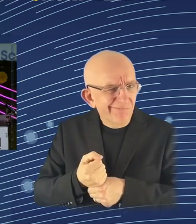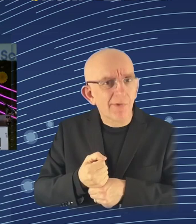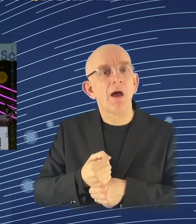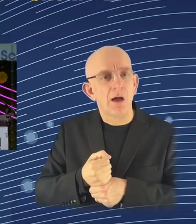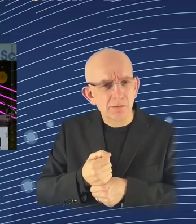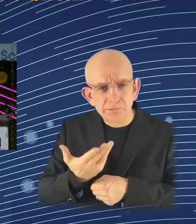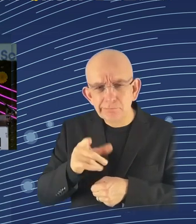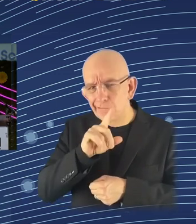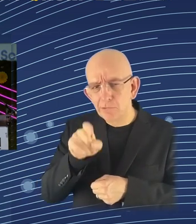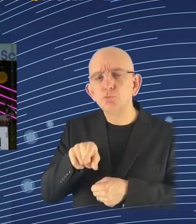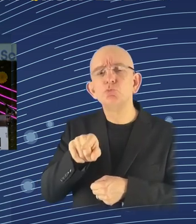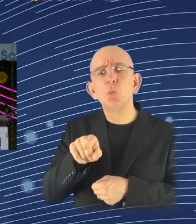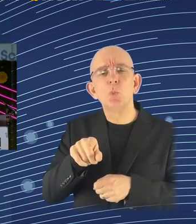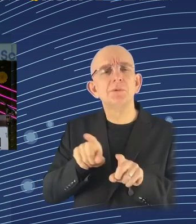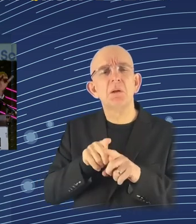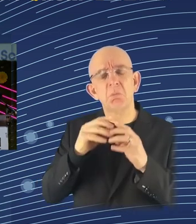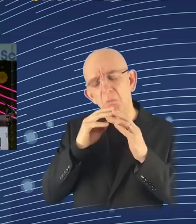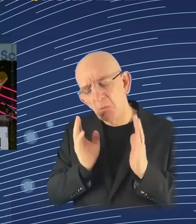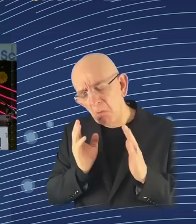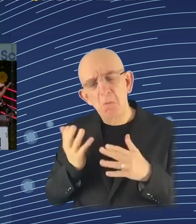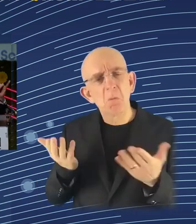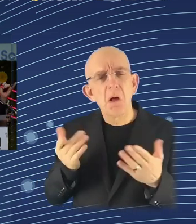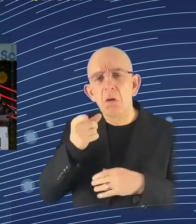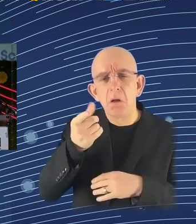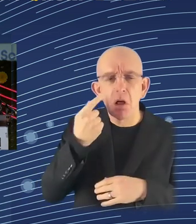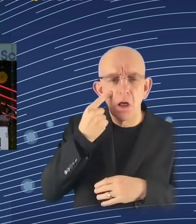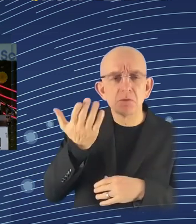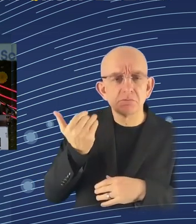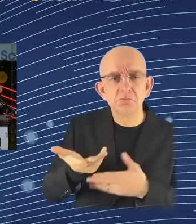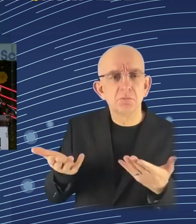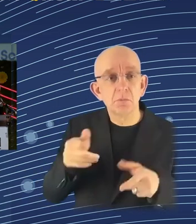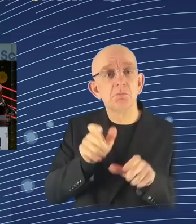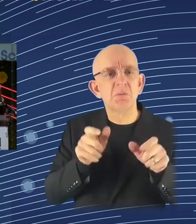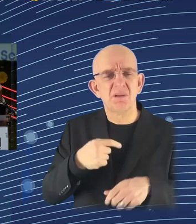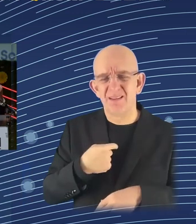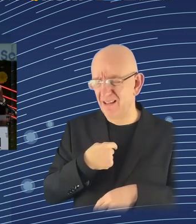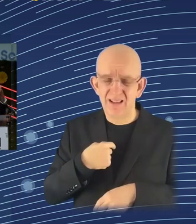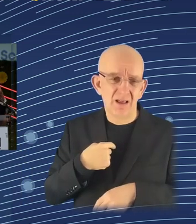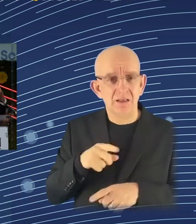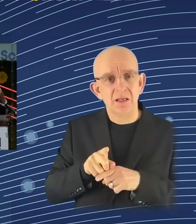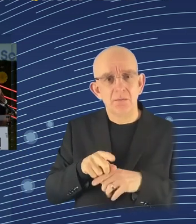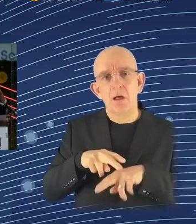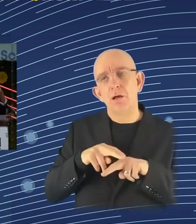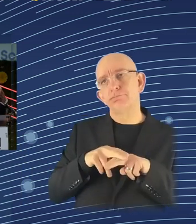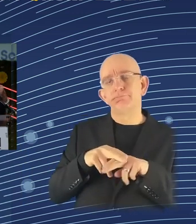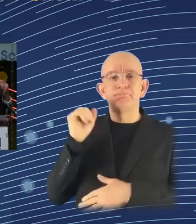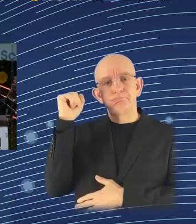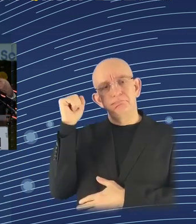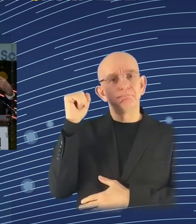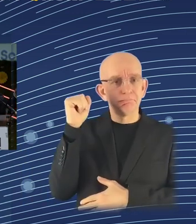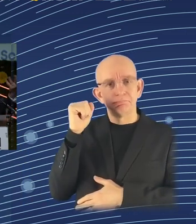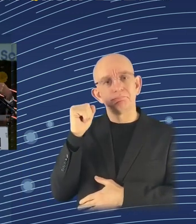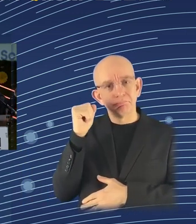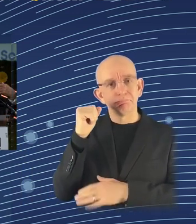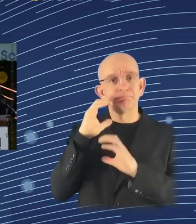People hate commuting. I don't blame them, actually. hate the crowded trains and all that. And the second one is seeing your boss. When the boss... You